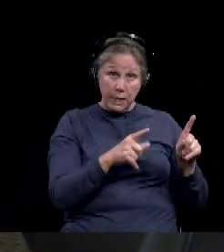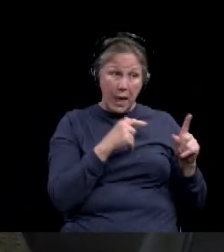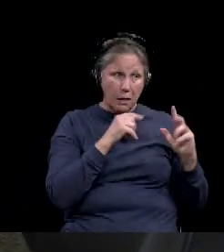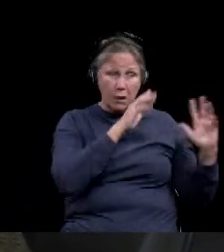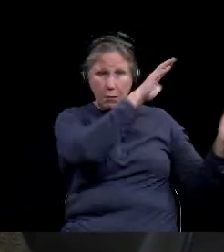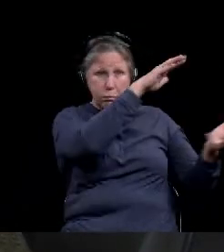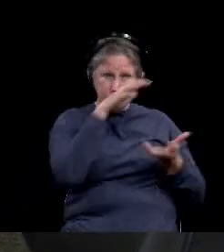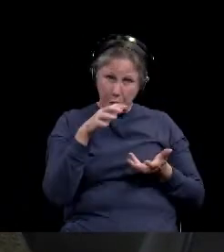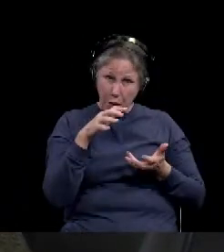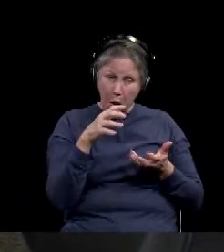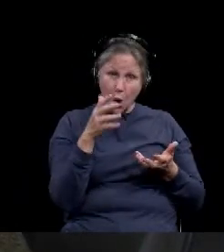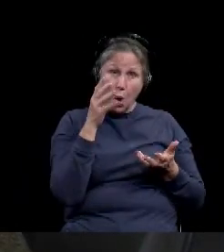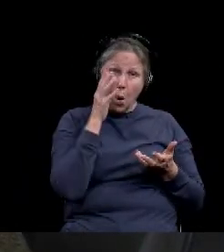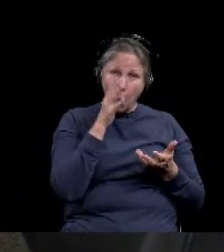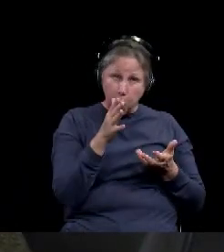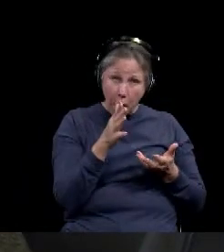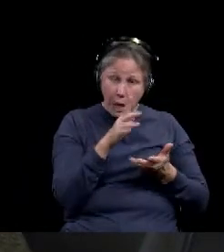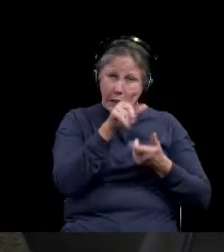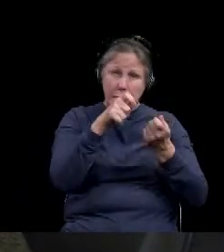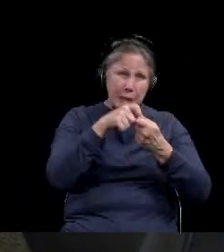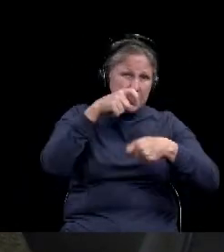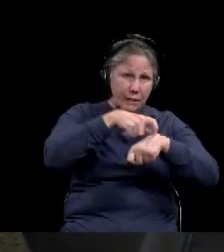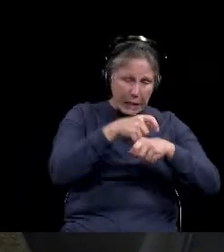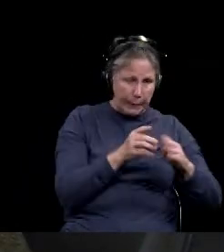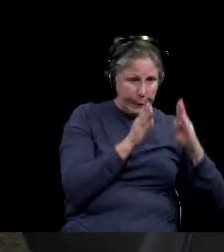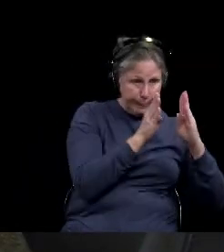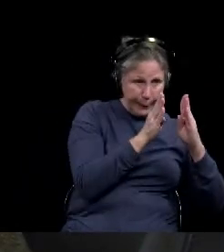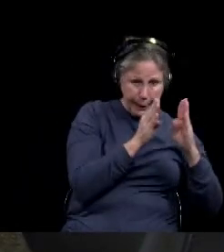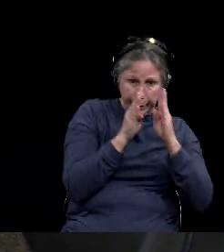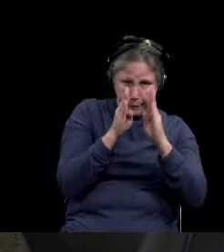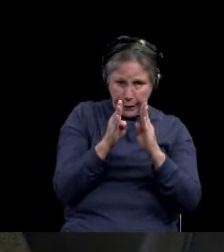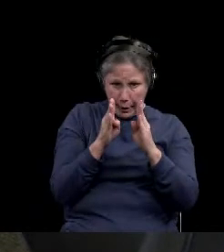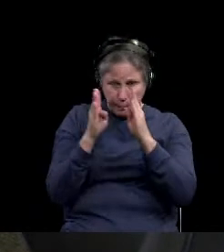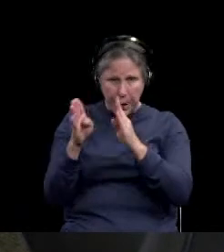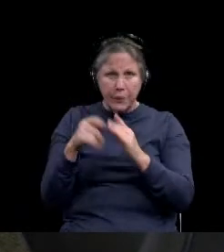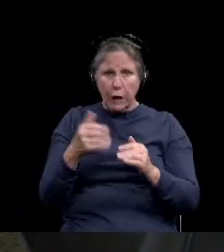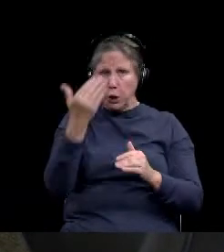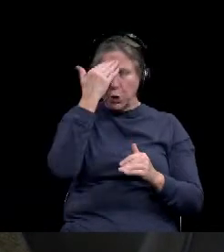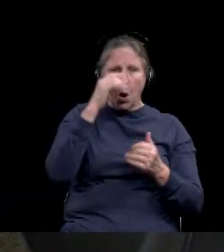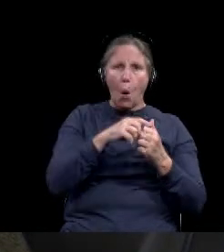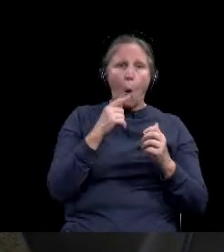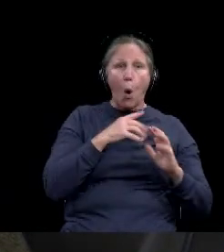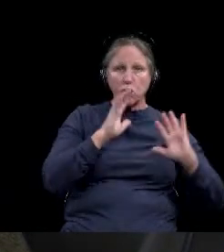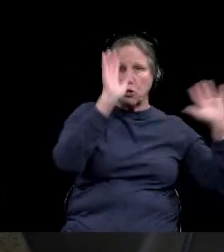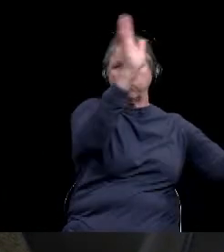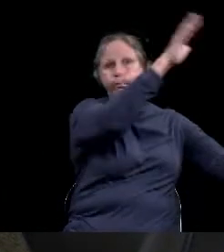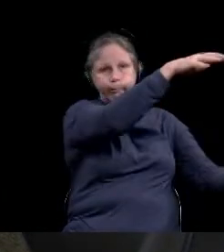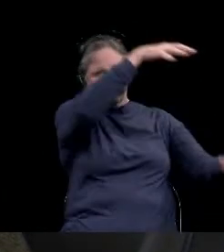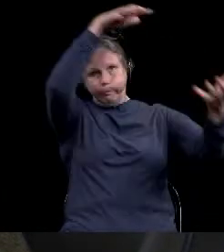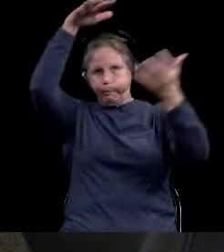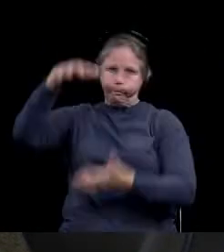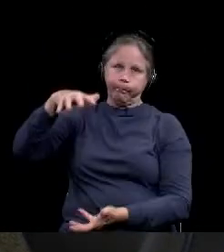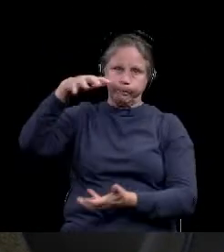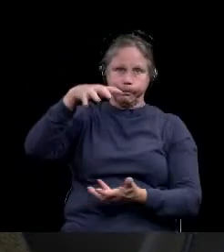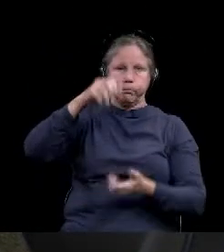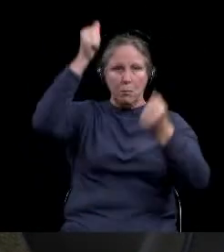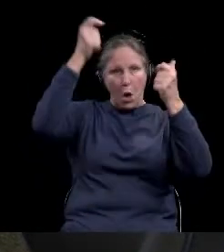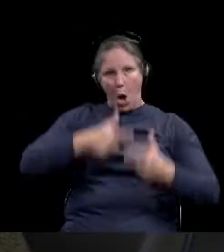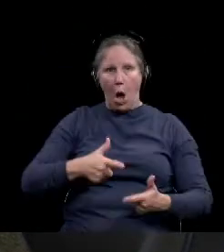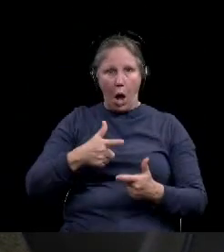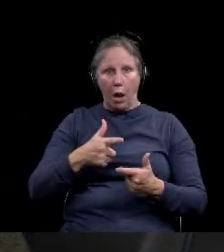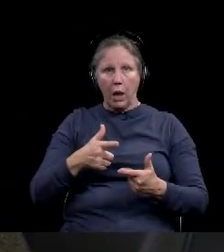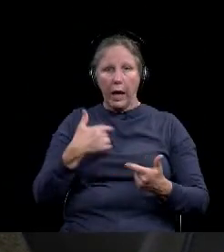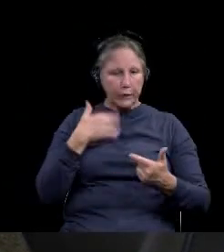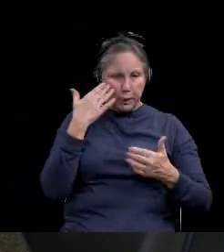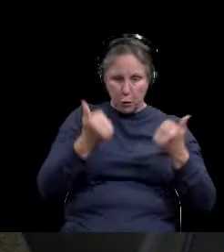in, are they going to be from a specific time frame or that you can pin down, or is it going to be, uh, positive cases scattered throughout